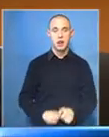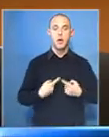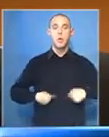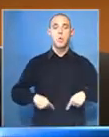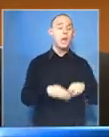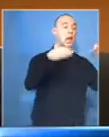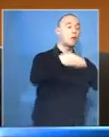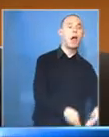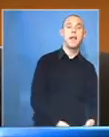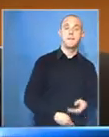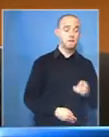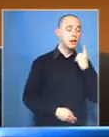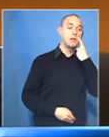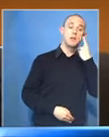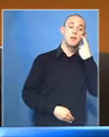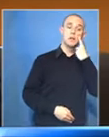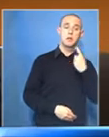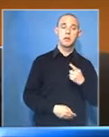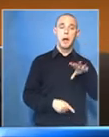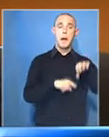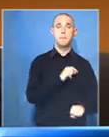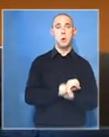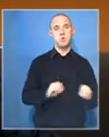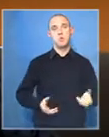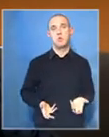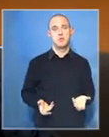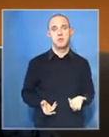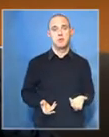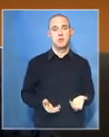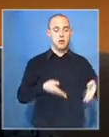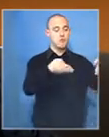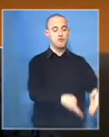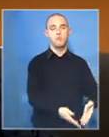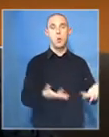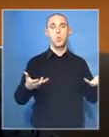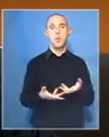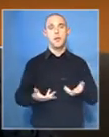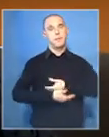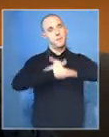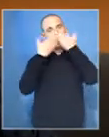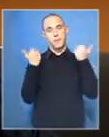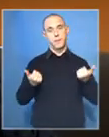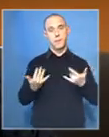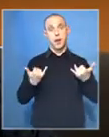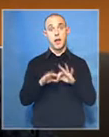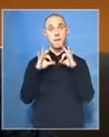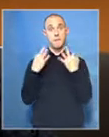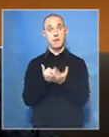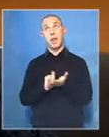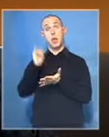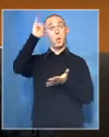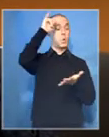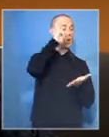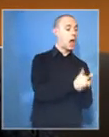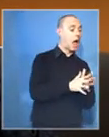grave when it is buried. And this is going to be the first time for the family to see it.